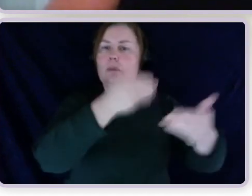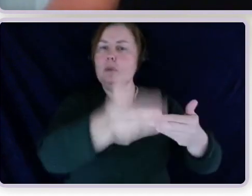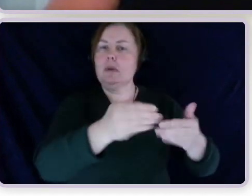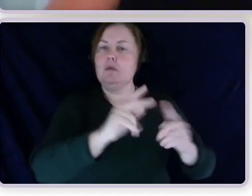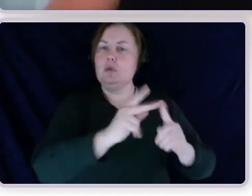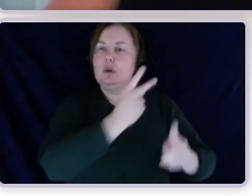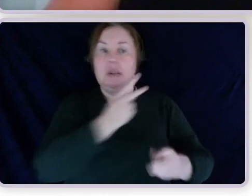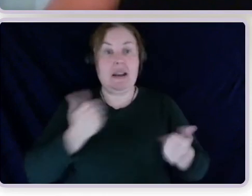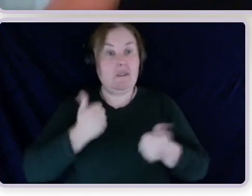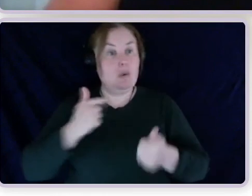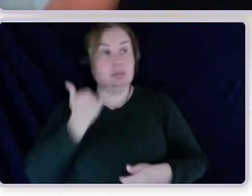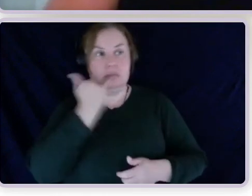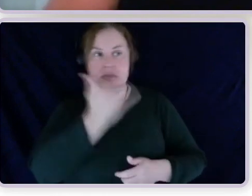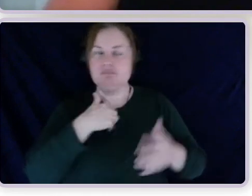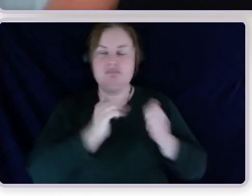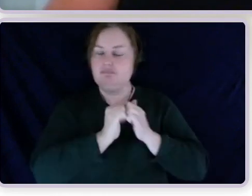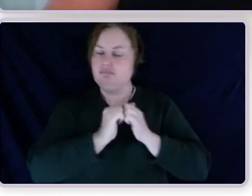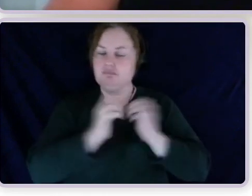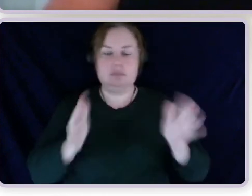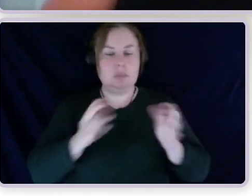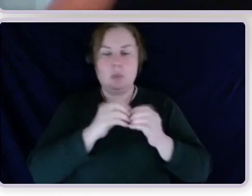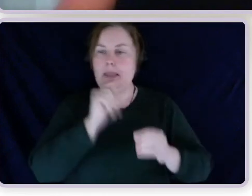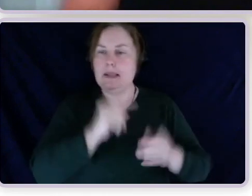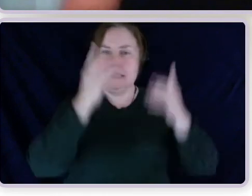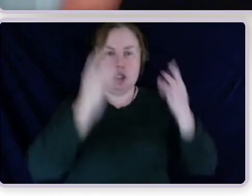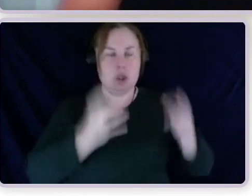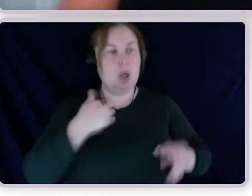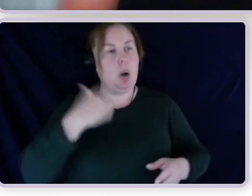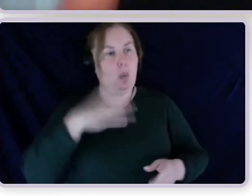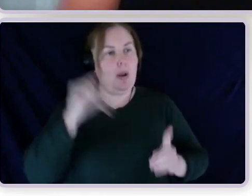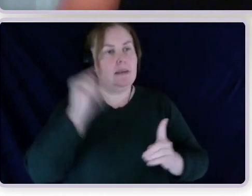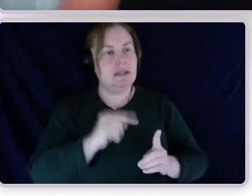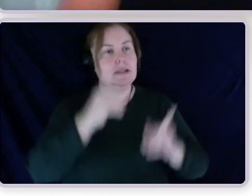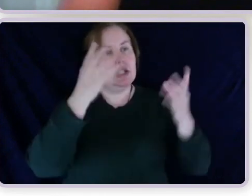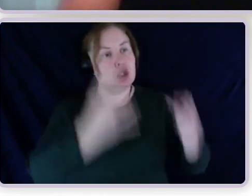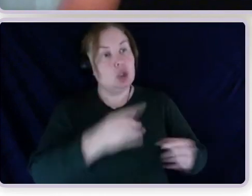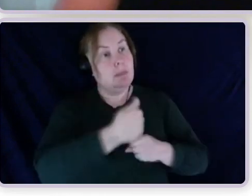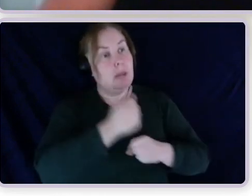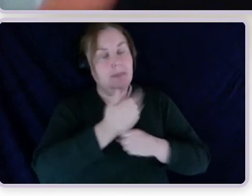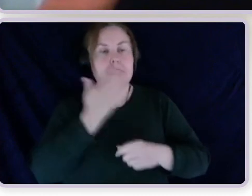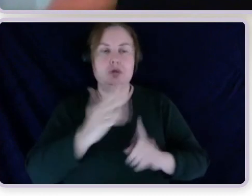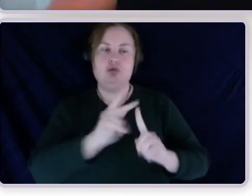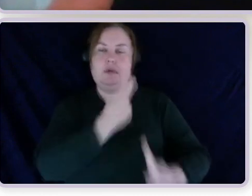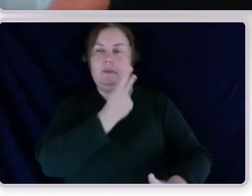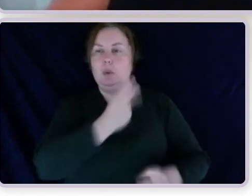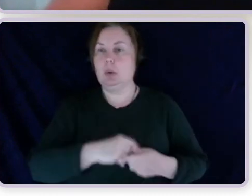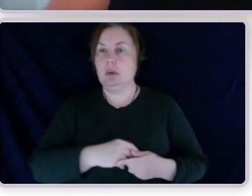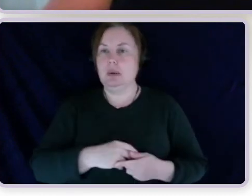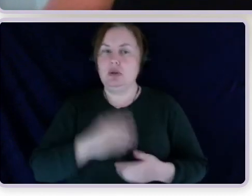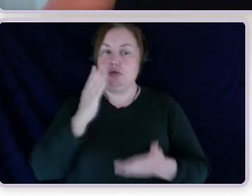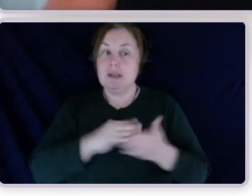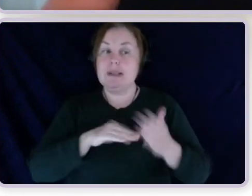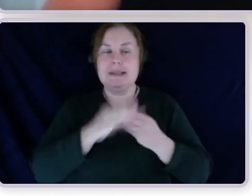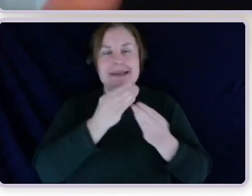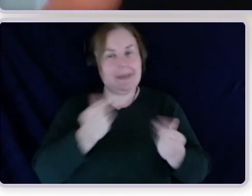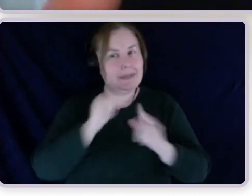this decision. I want it reviewed. That said, in some cases, it is going to be very helpful if you